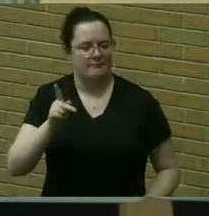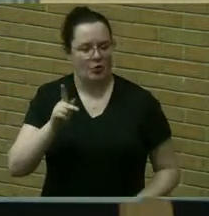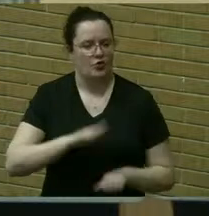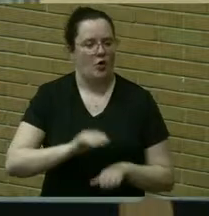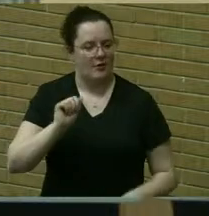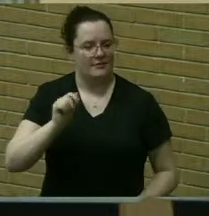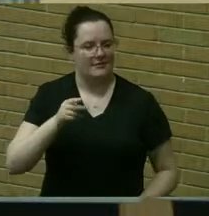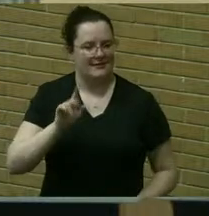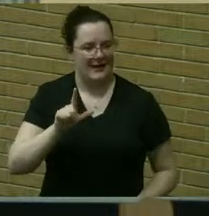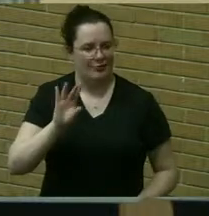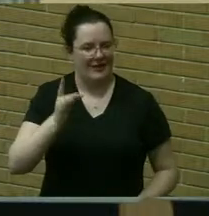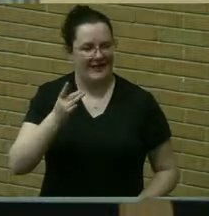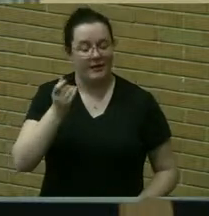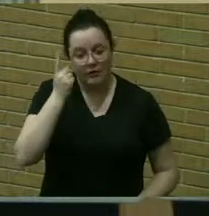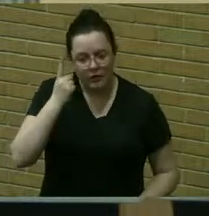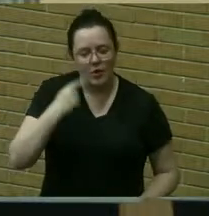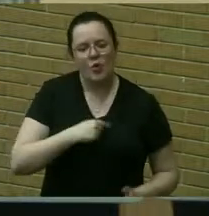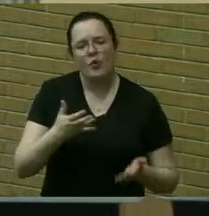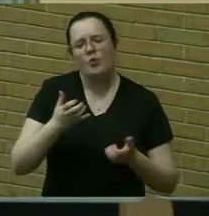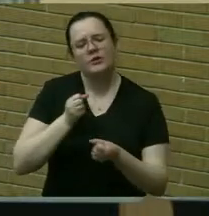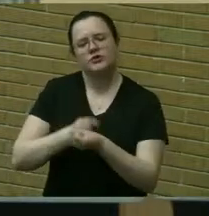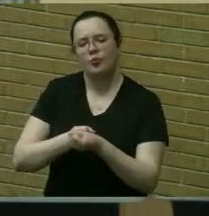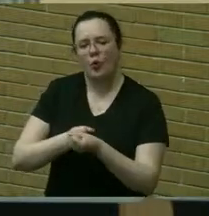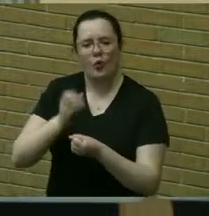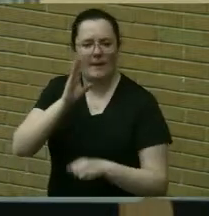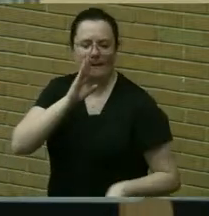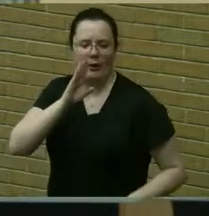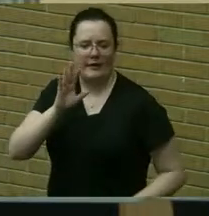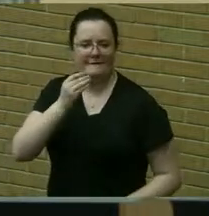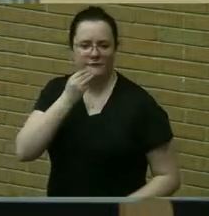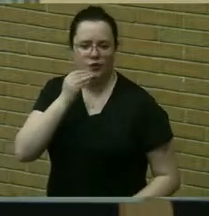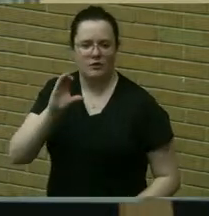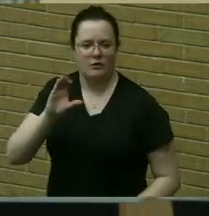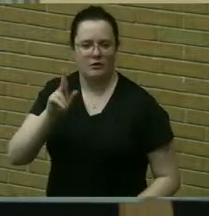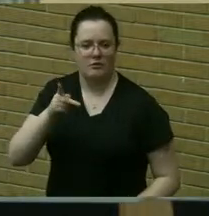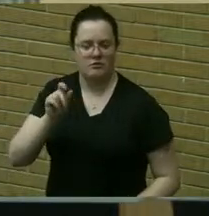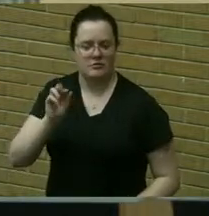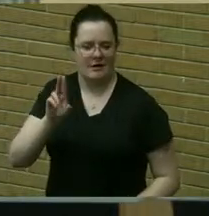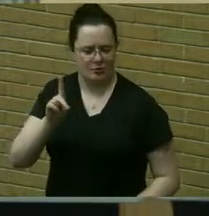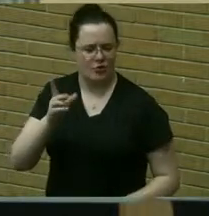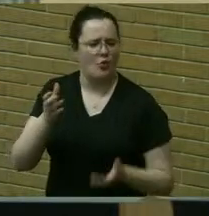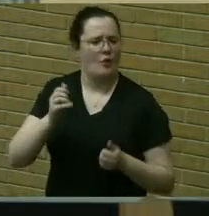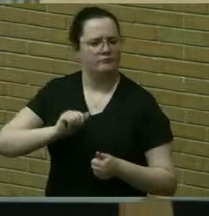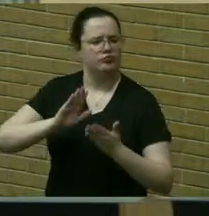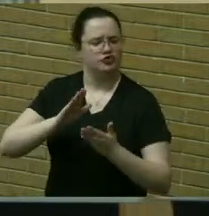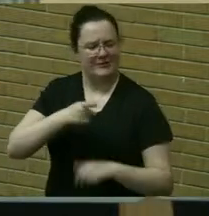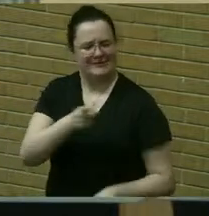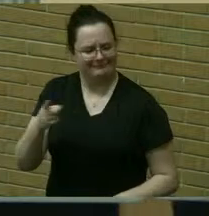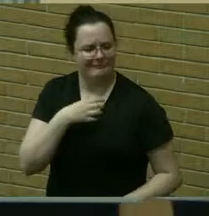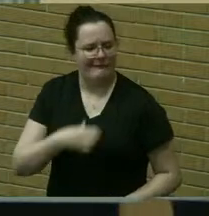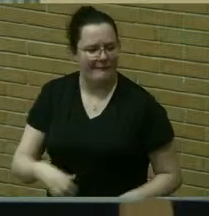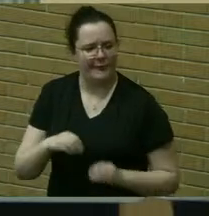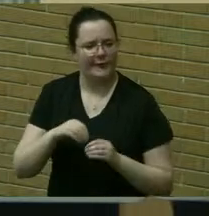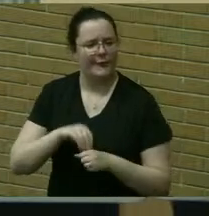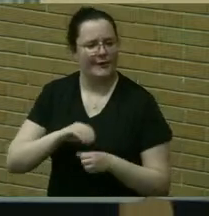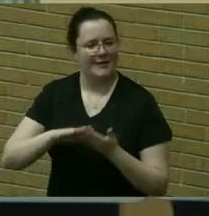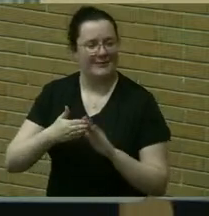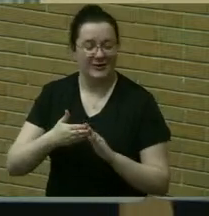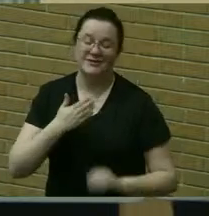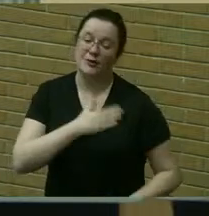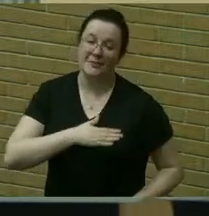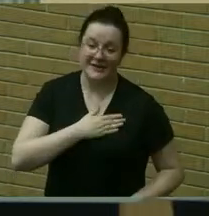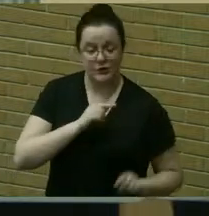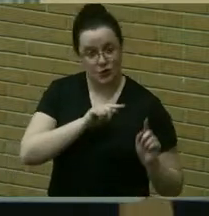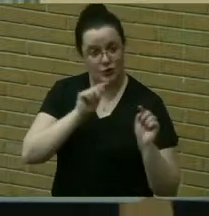but we want to support the brighton food cupboard we want to support uh addressing hunger in our community so we do ask if you if you come